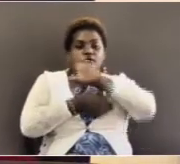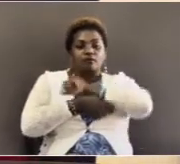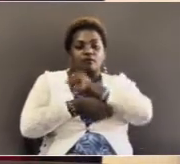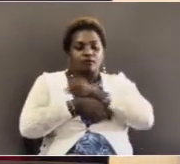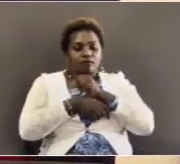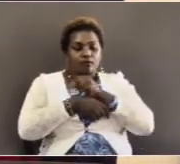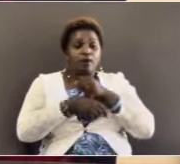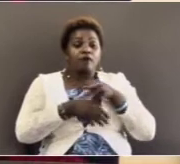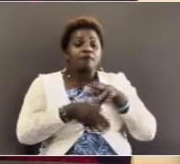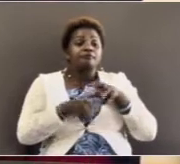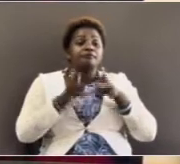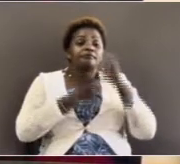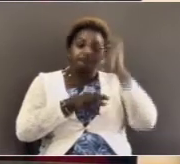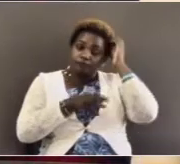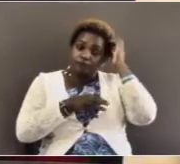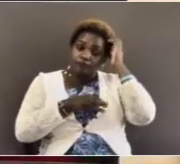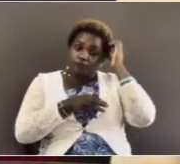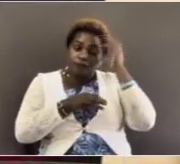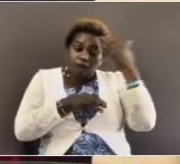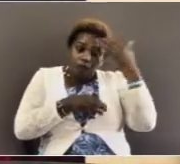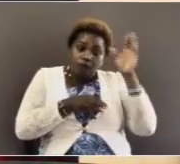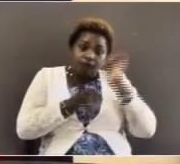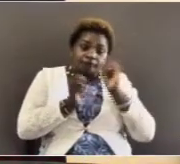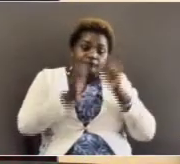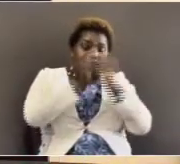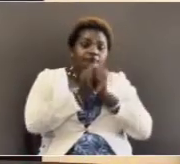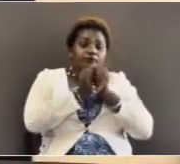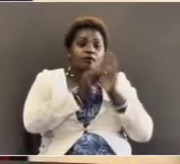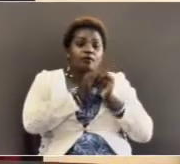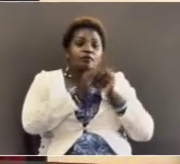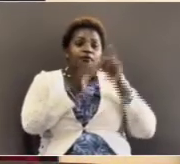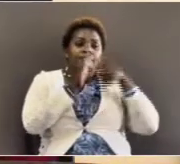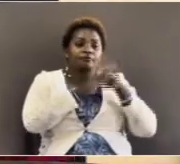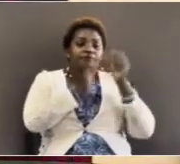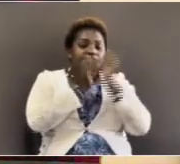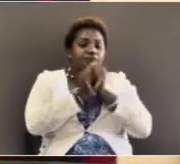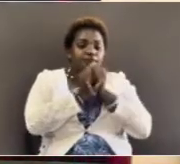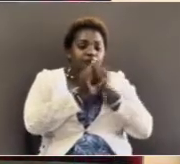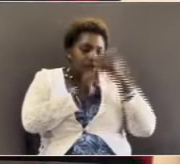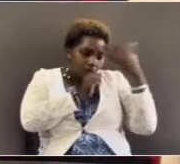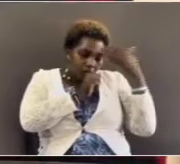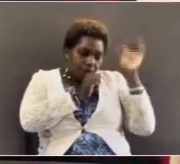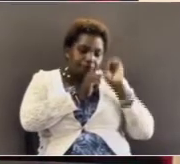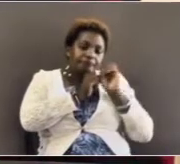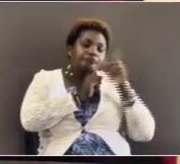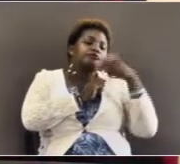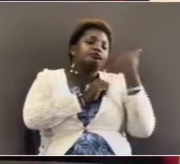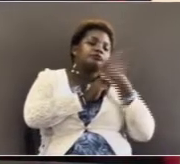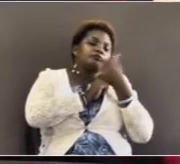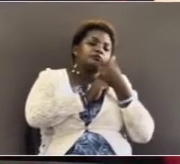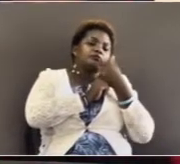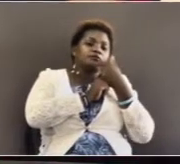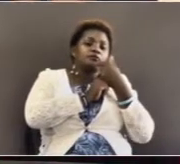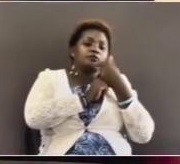us on the road. We did not recognize him. He went in with us. We did not recognize either.